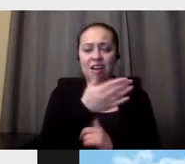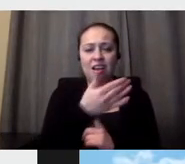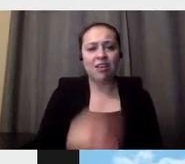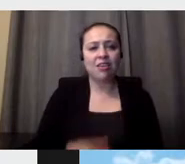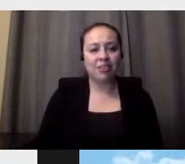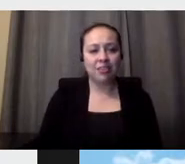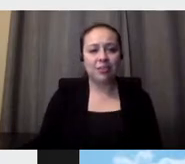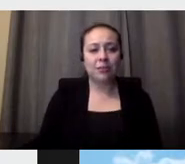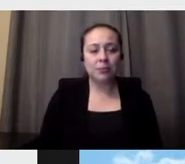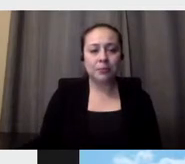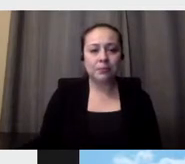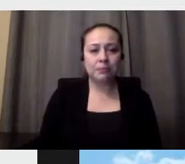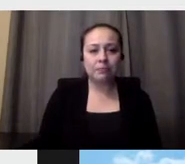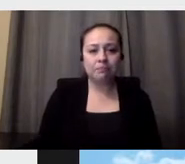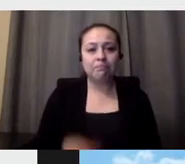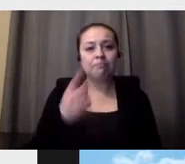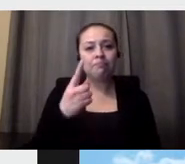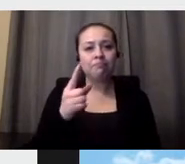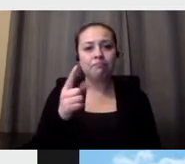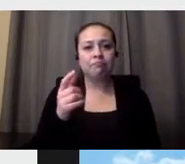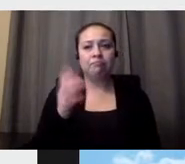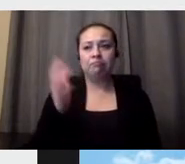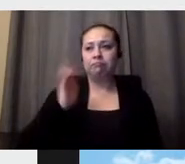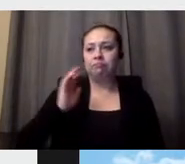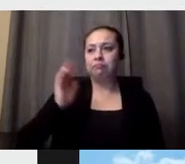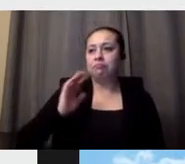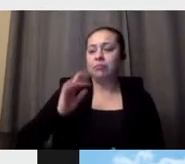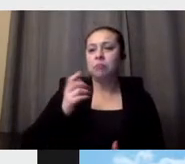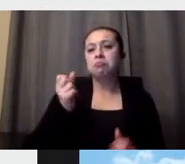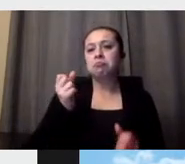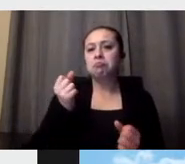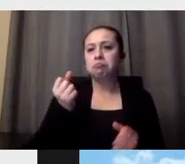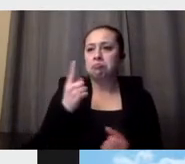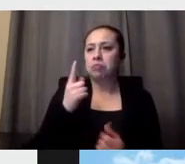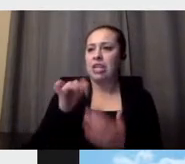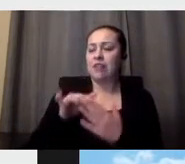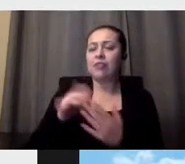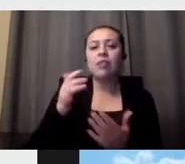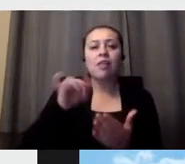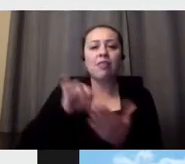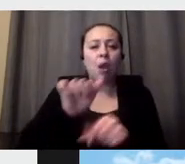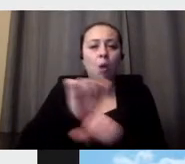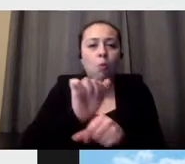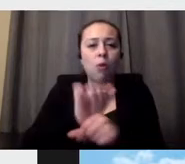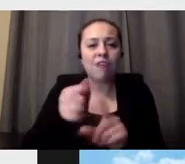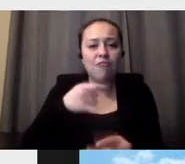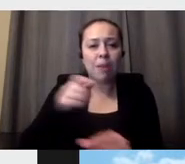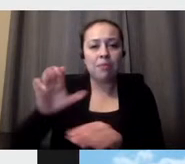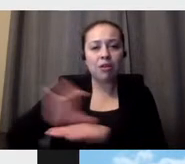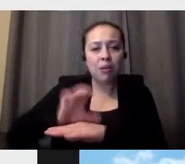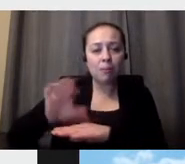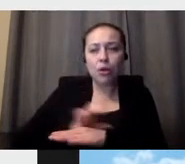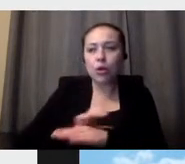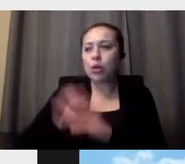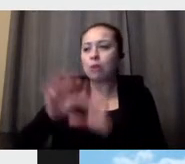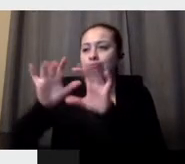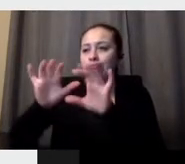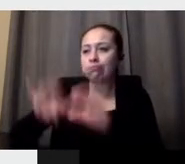on a computer, now it belongs to everyone. Or at least everyone that supports this team.